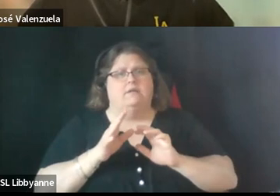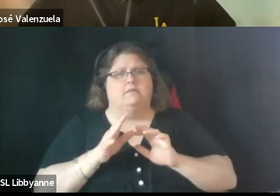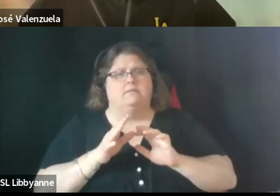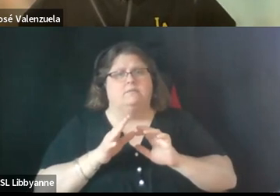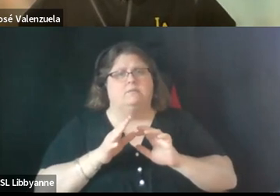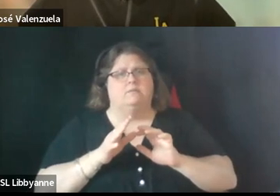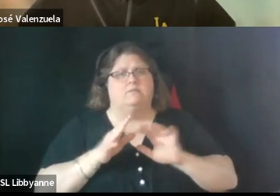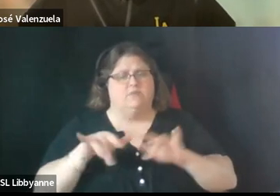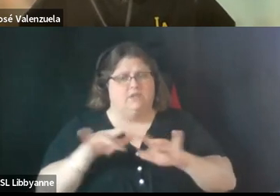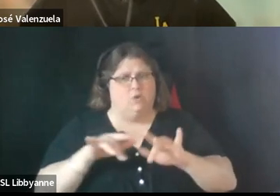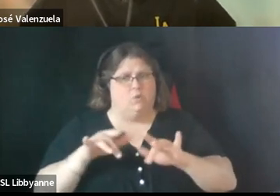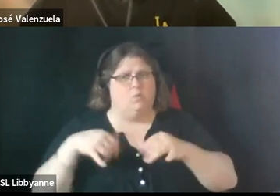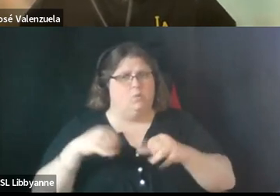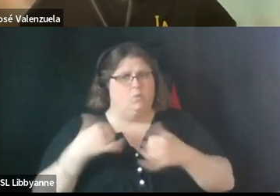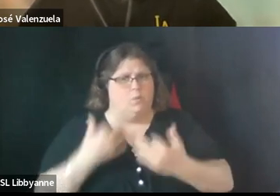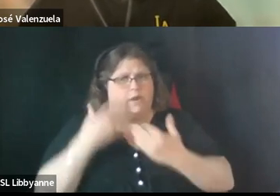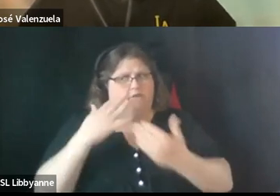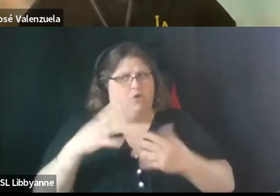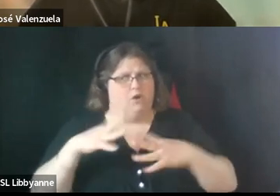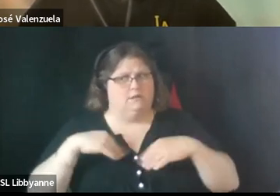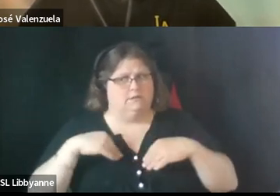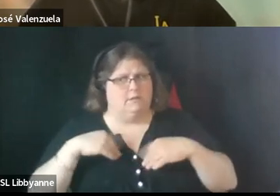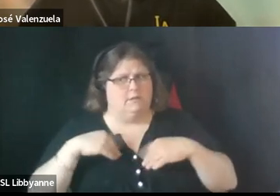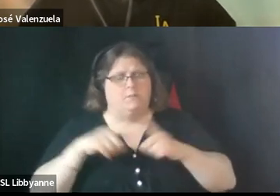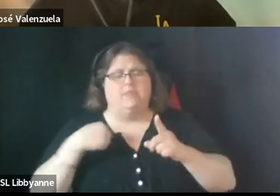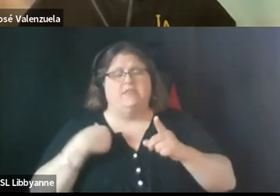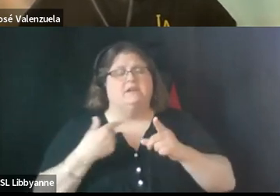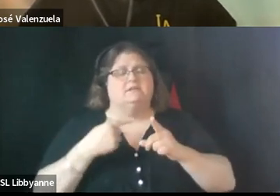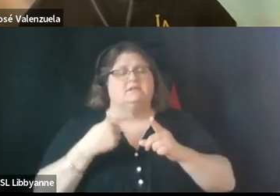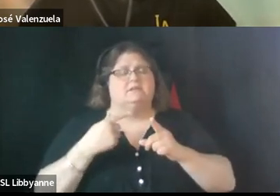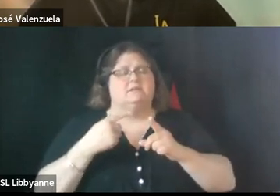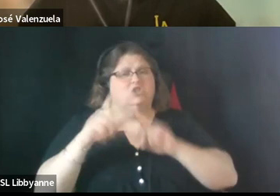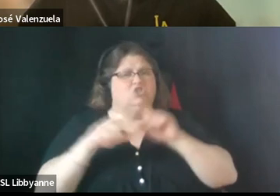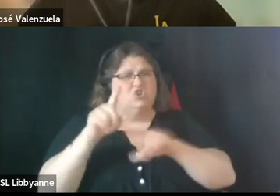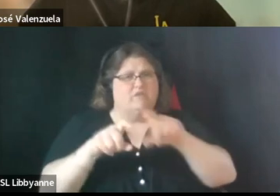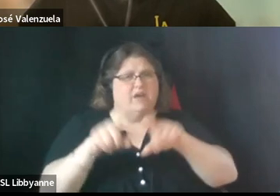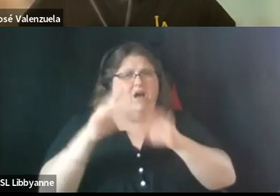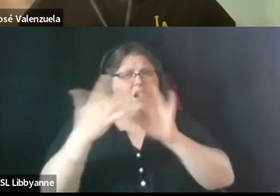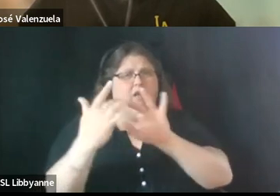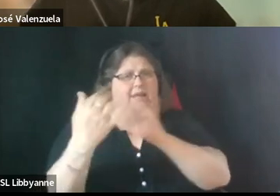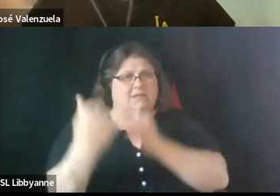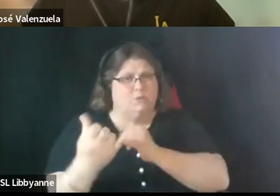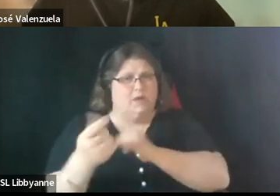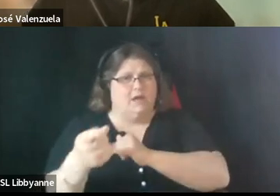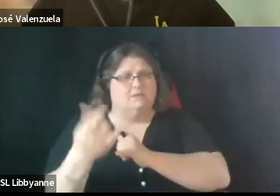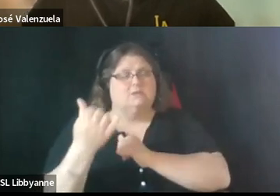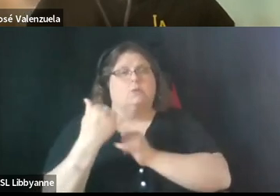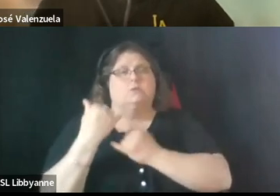and there's also an online survey in terms of the online survey as of noon today we've received